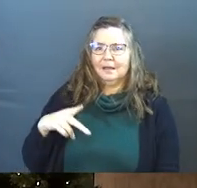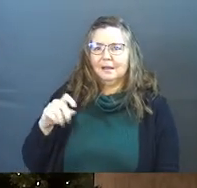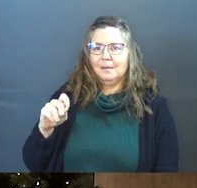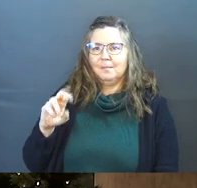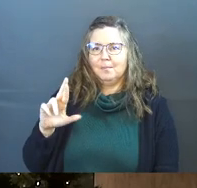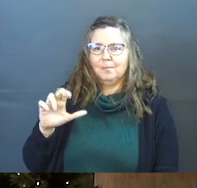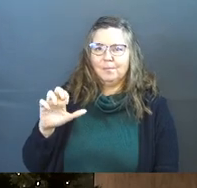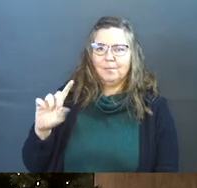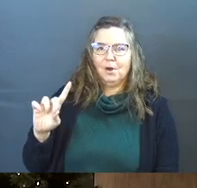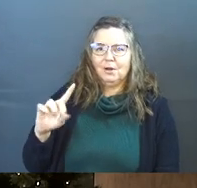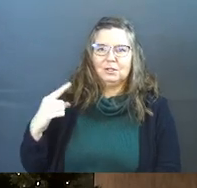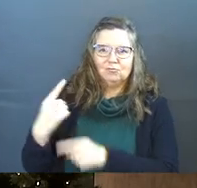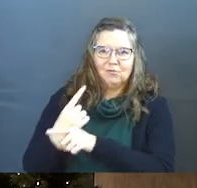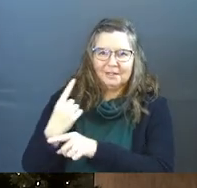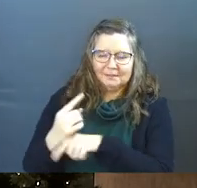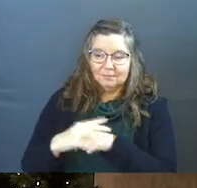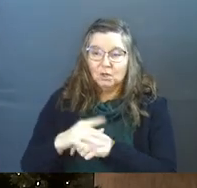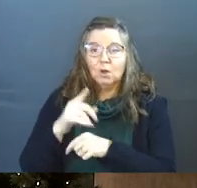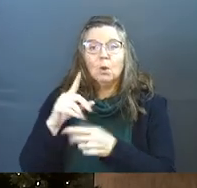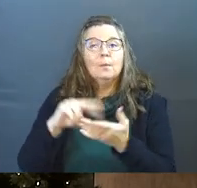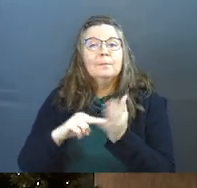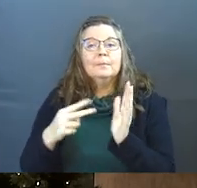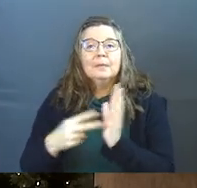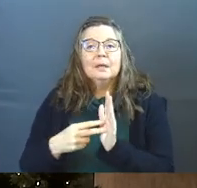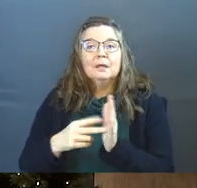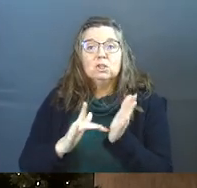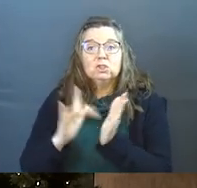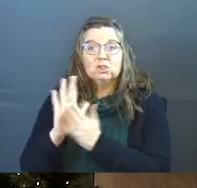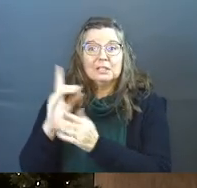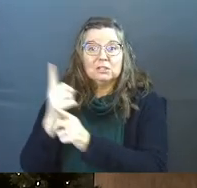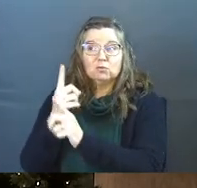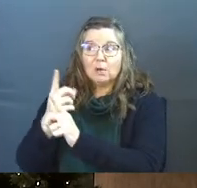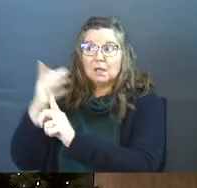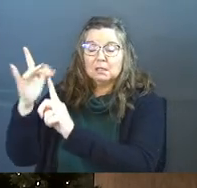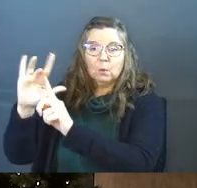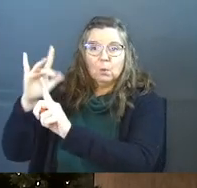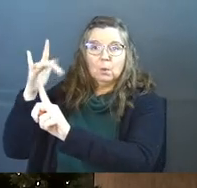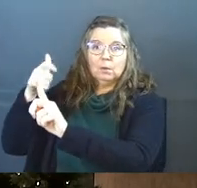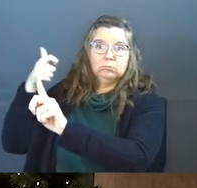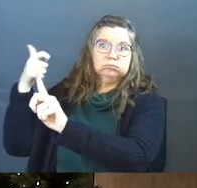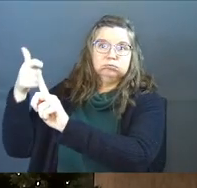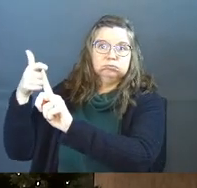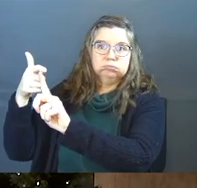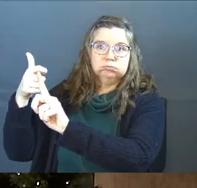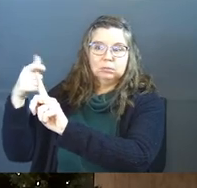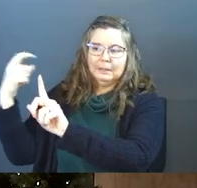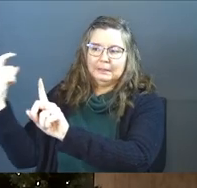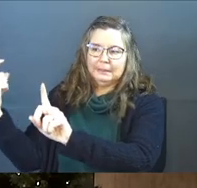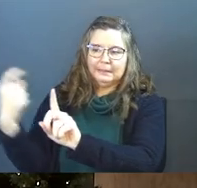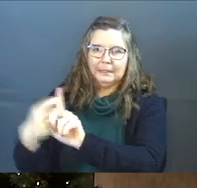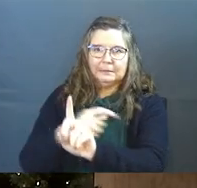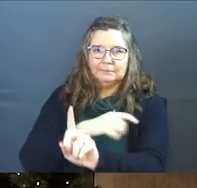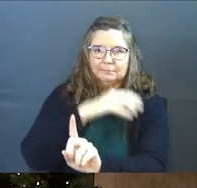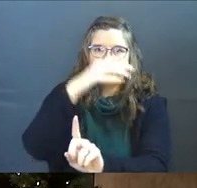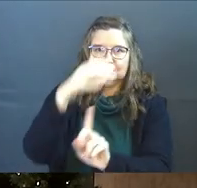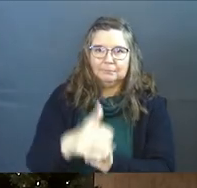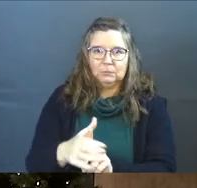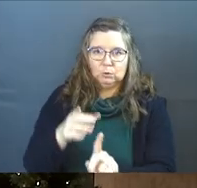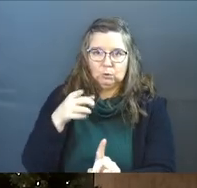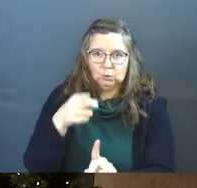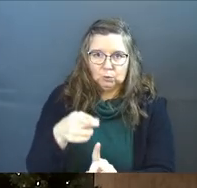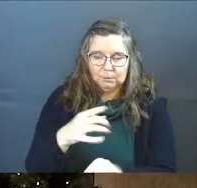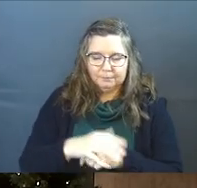You get Jesus' righteousness. When God the Father looks at you, and this is back to the judgment, someday when you have your appointment